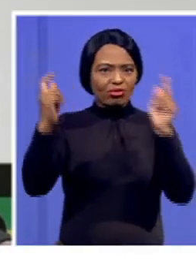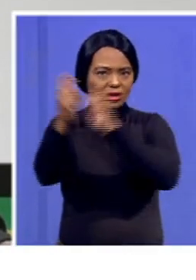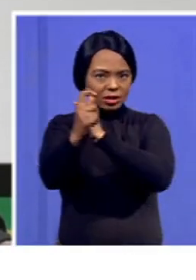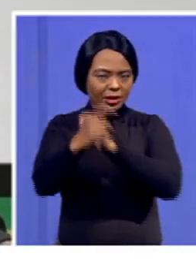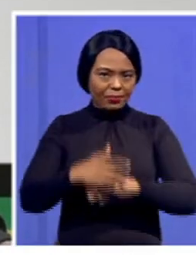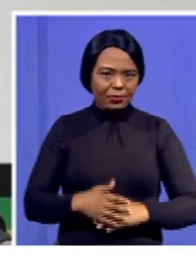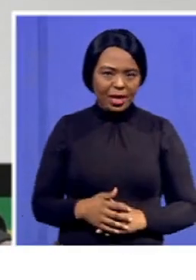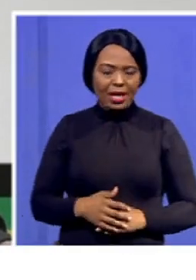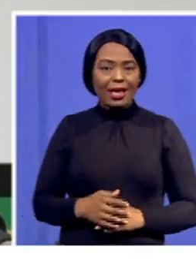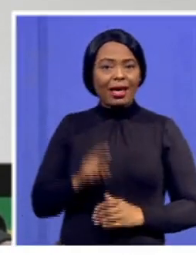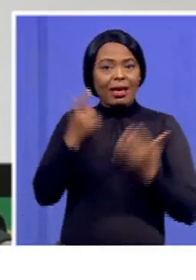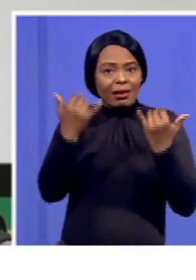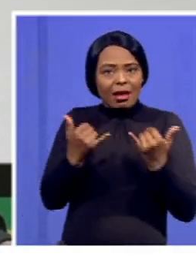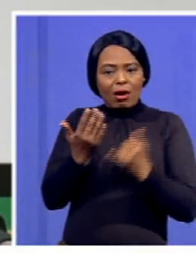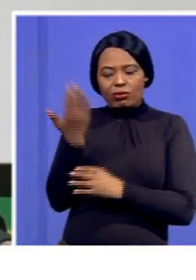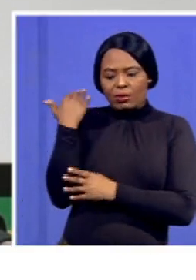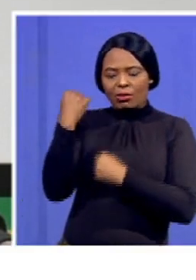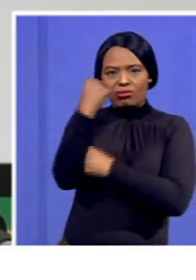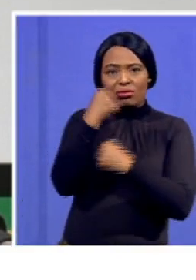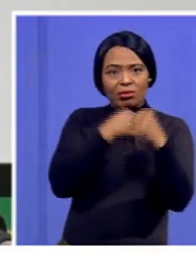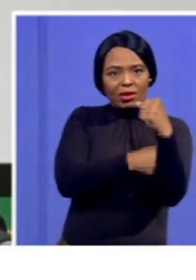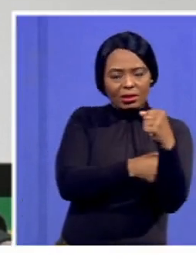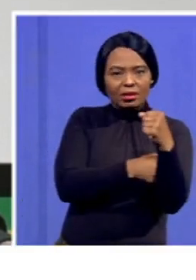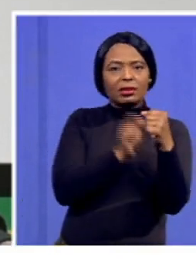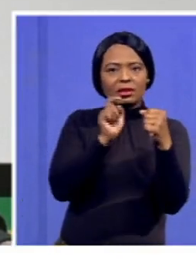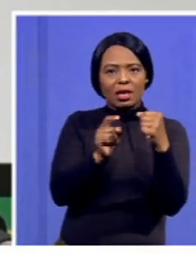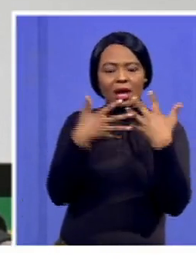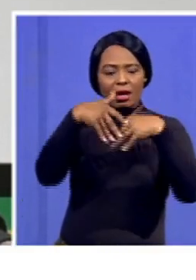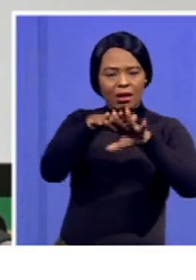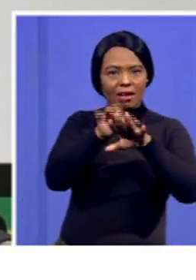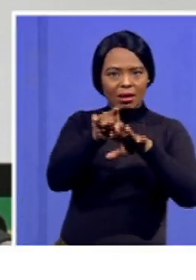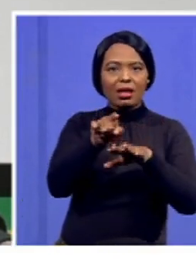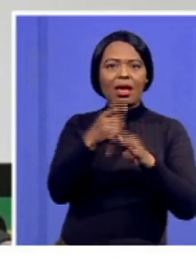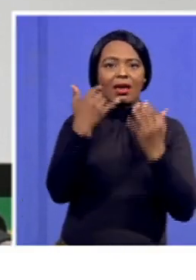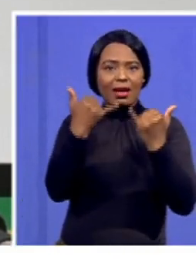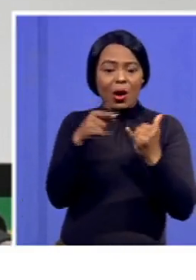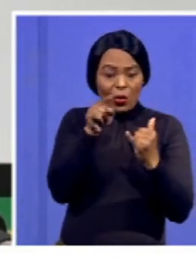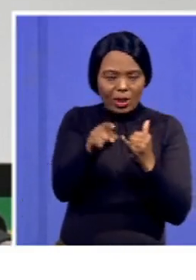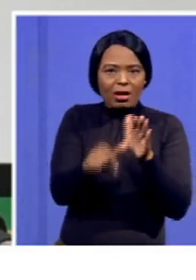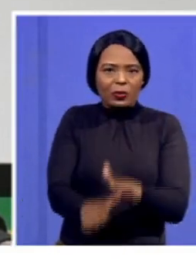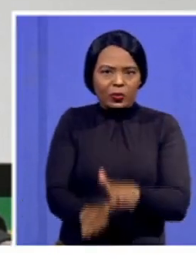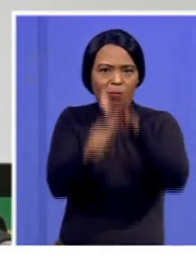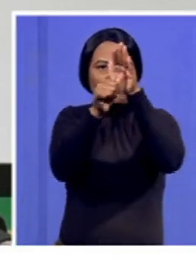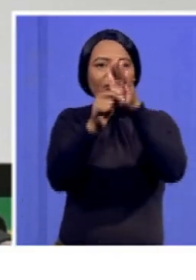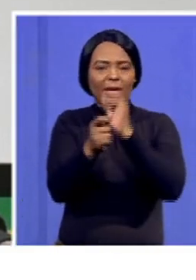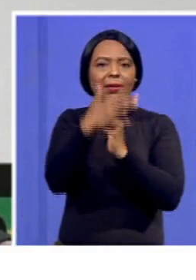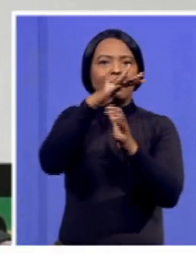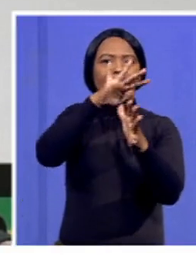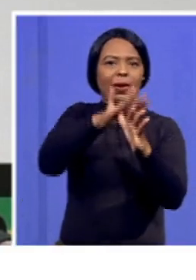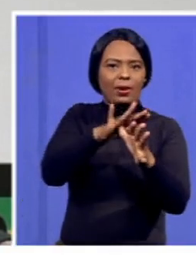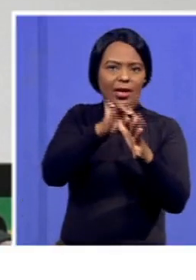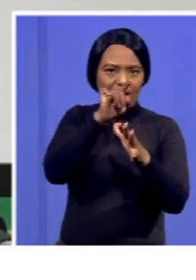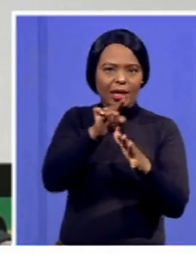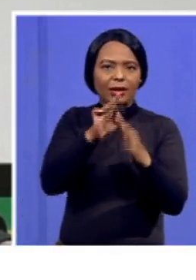actively said previously that infrastructure development becomes the key in terms of our recovery,